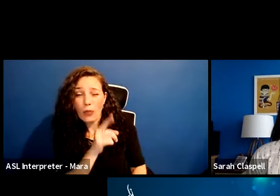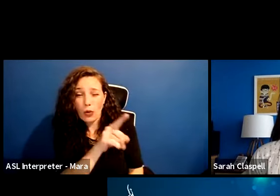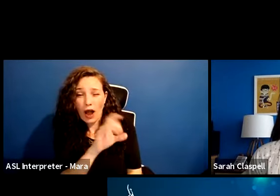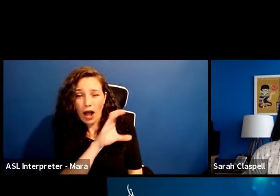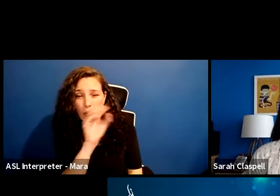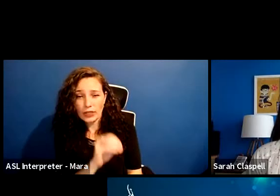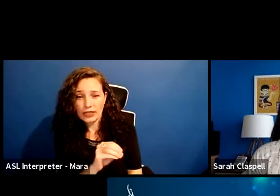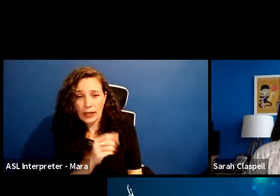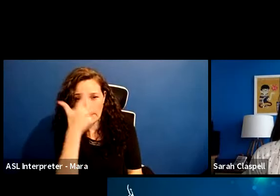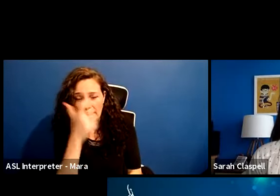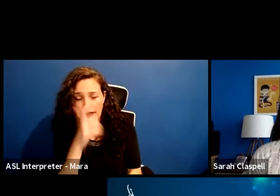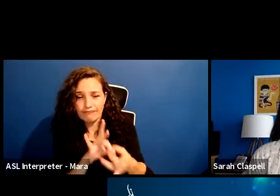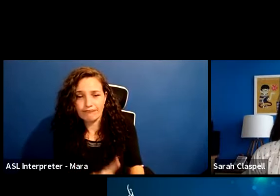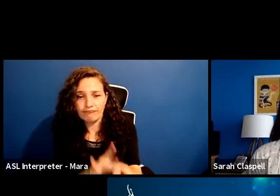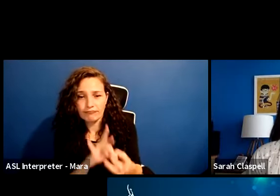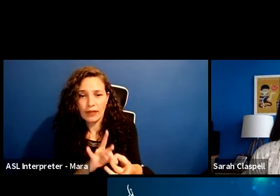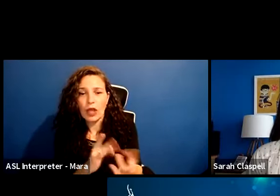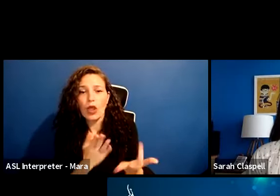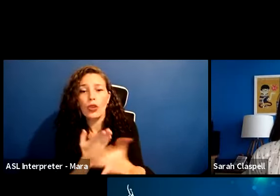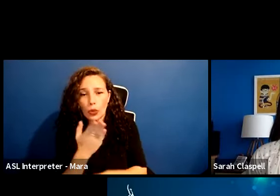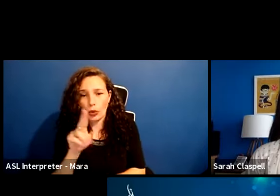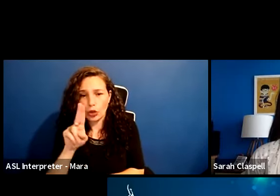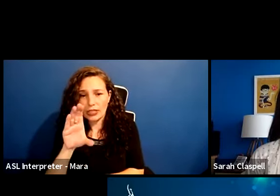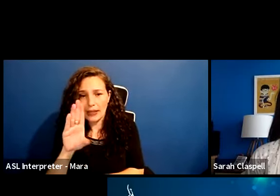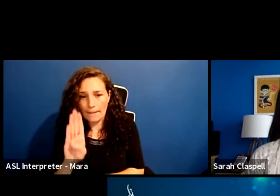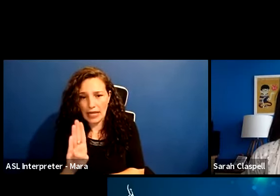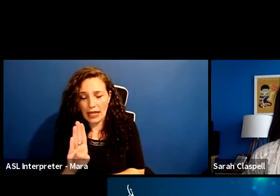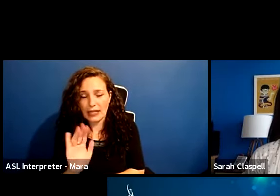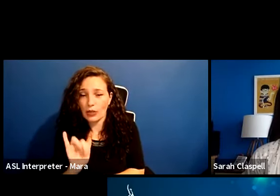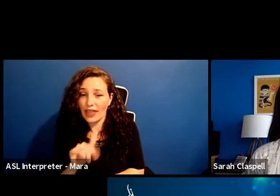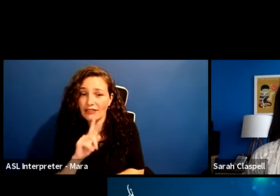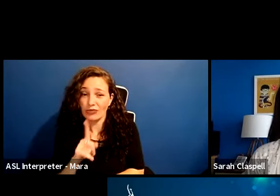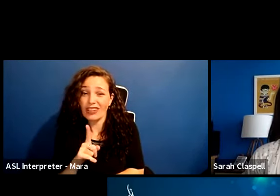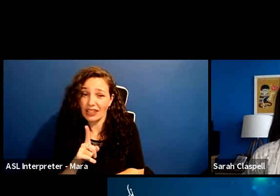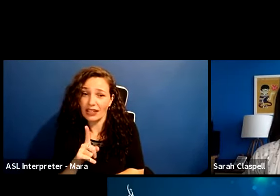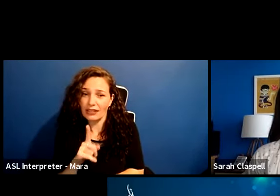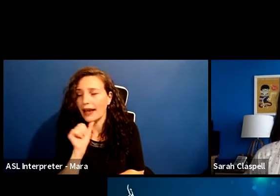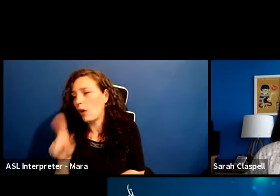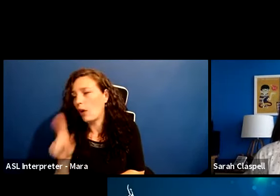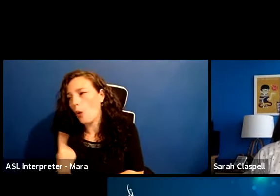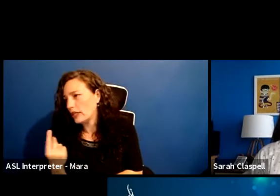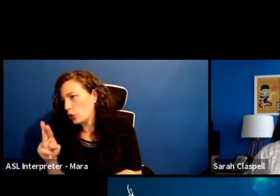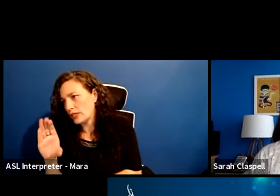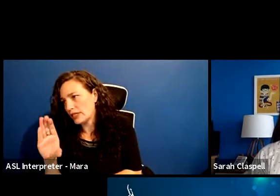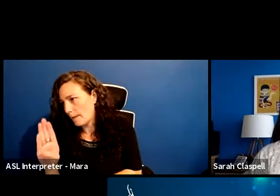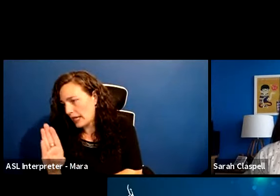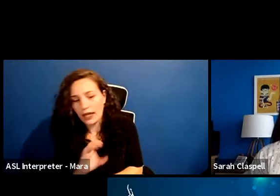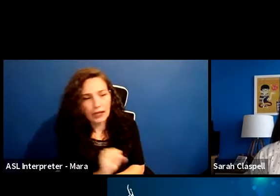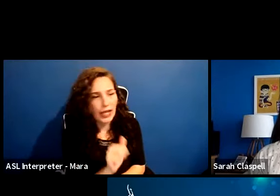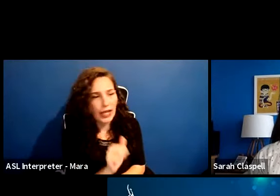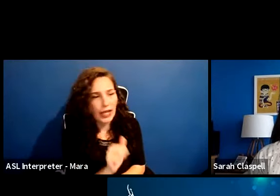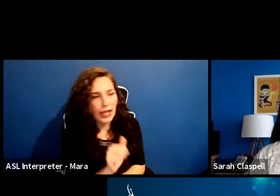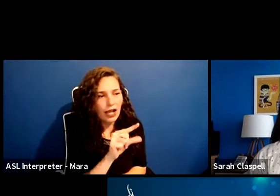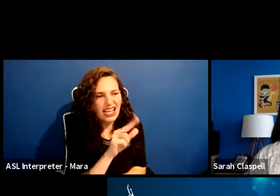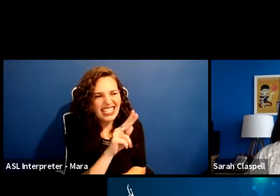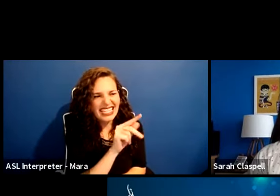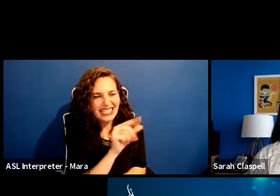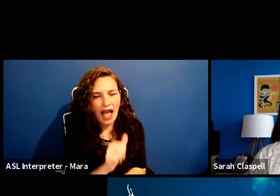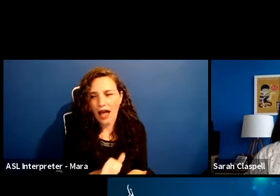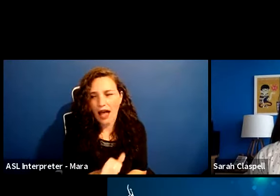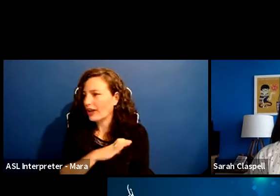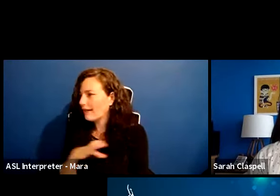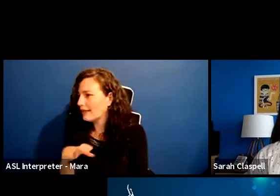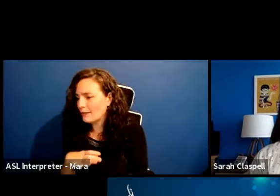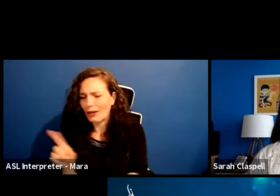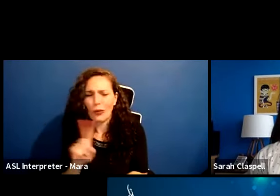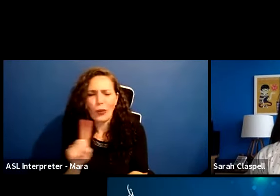my relationships through, through UCB. So, and that's not just about UCB. That can be in Augusta. That can be in Cleveland. That can be